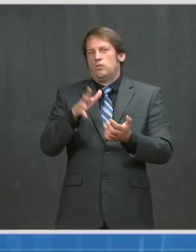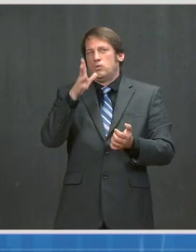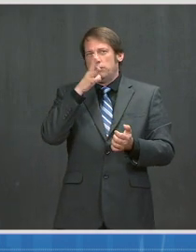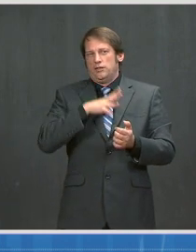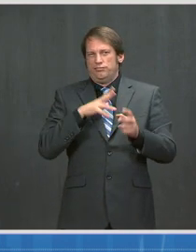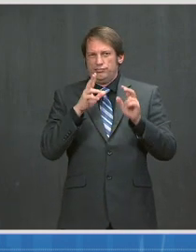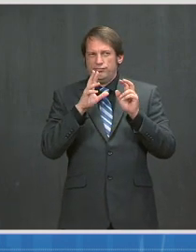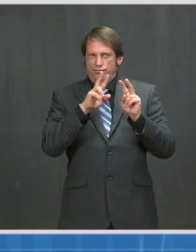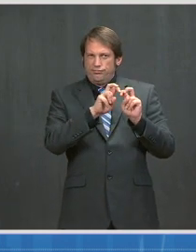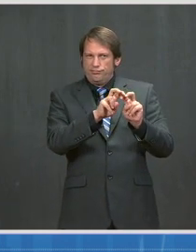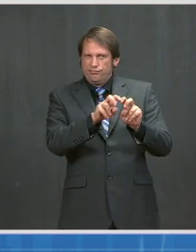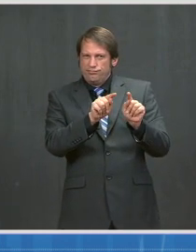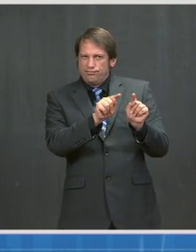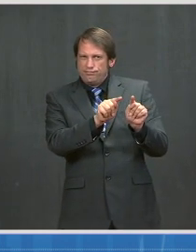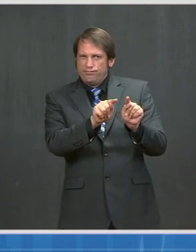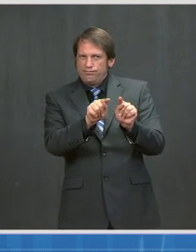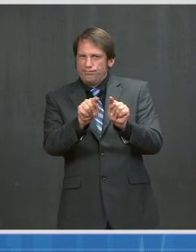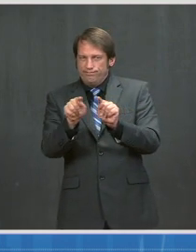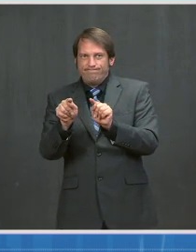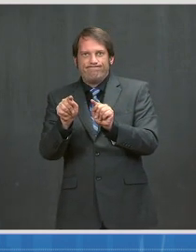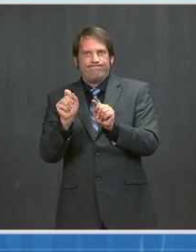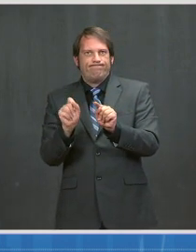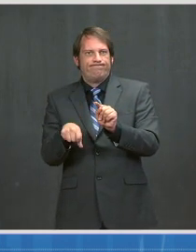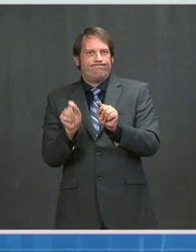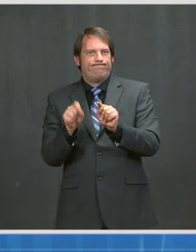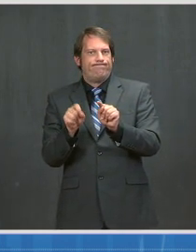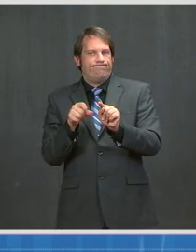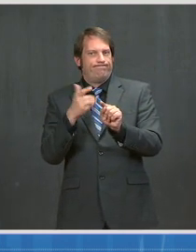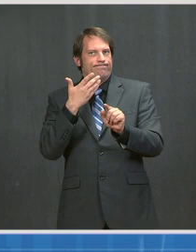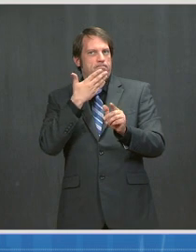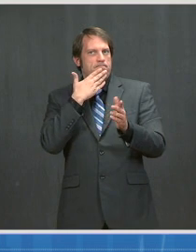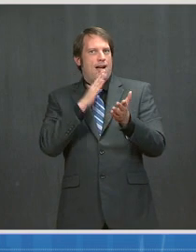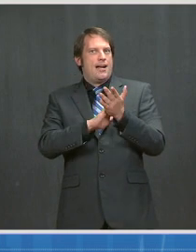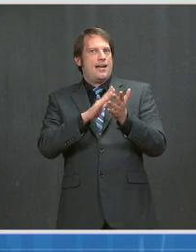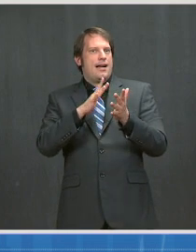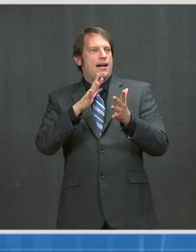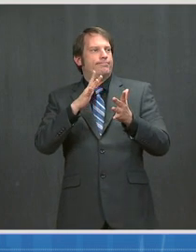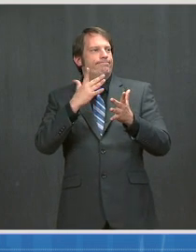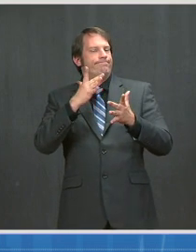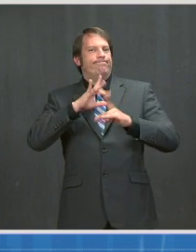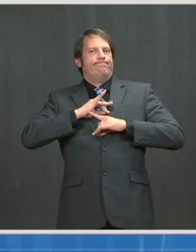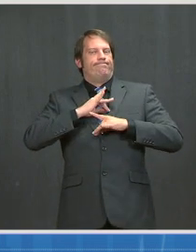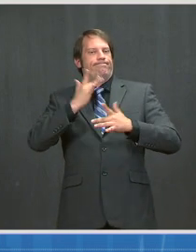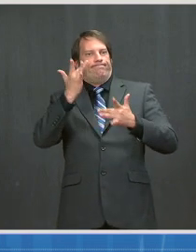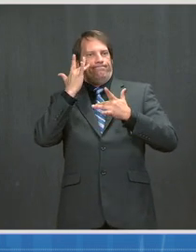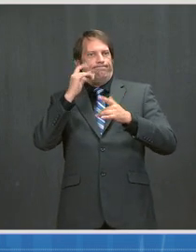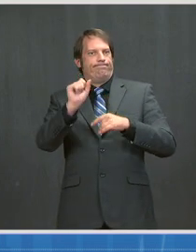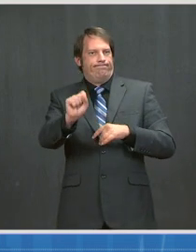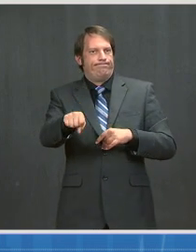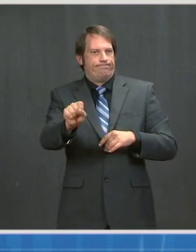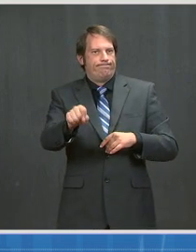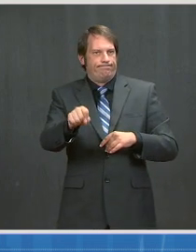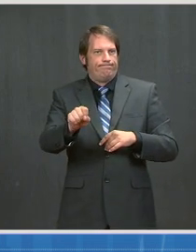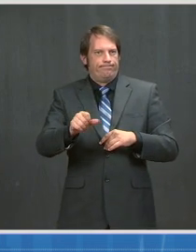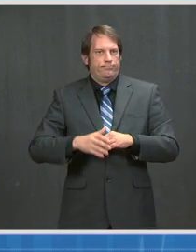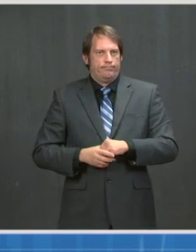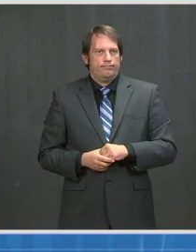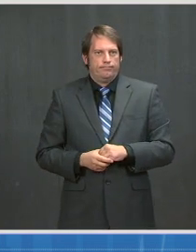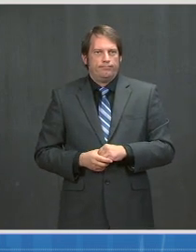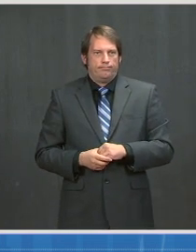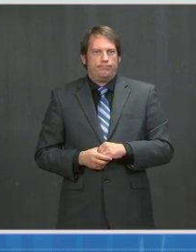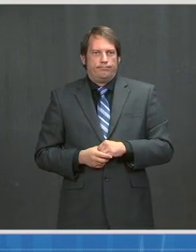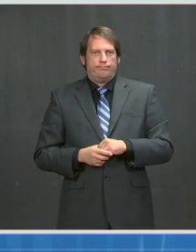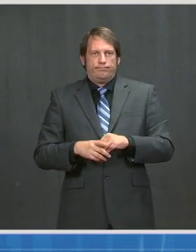-19. And though the numbers were small, it became clear then that there was very likely an increased risk among